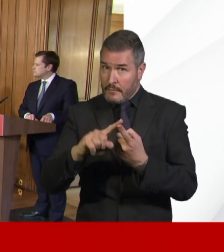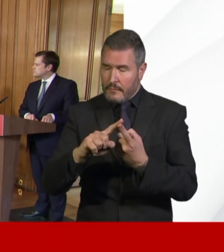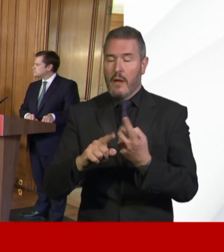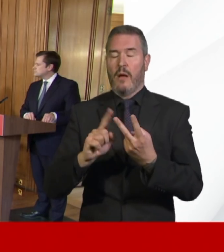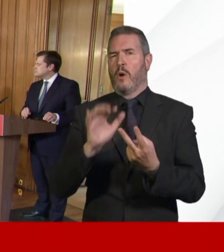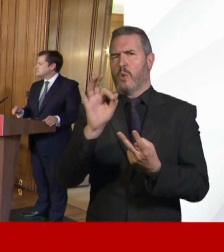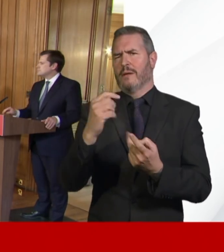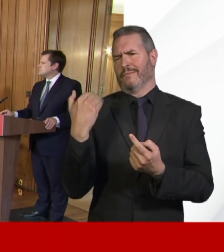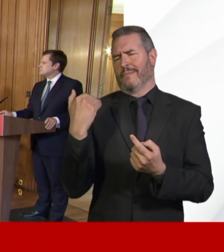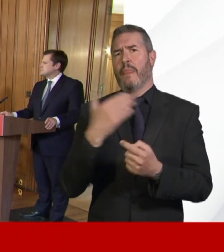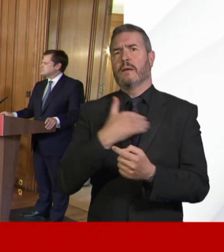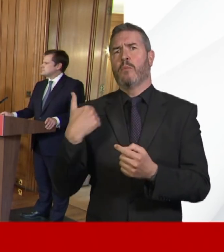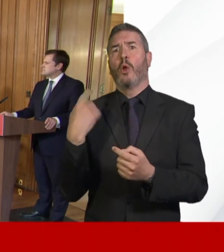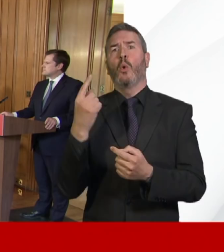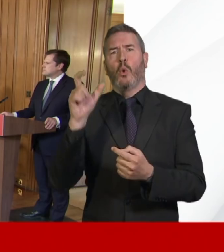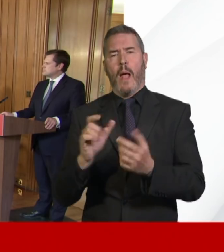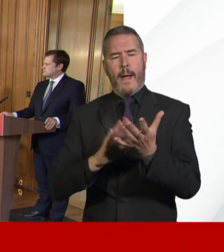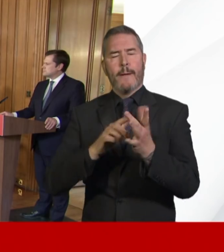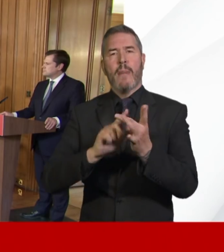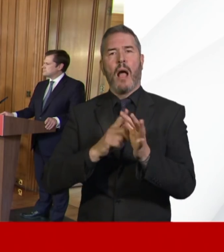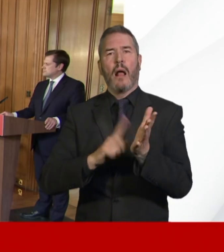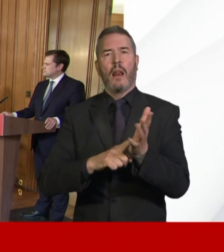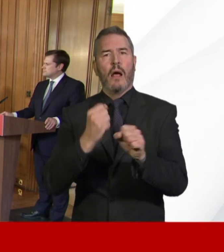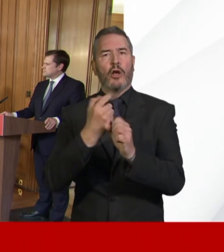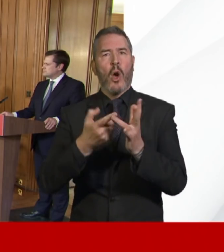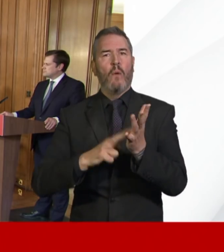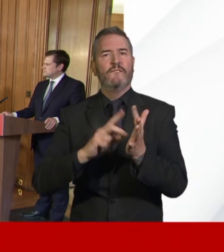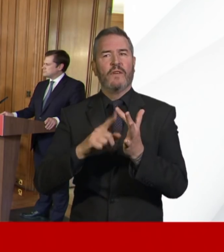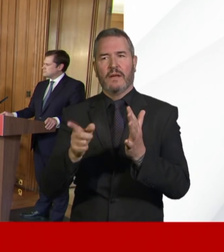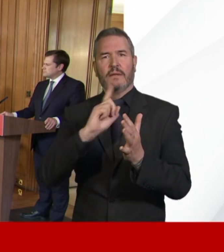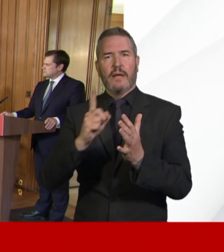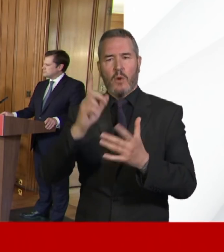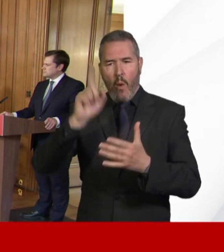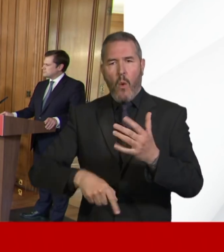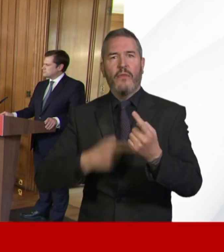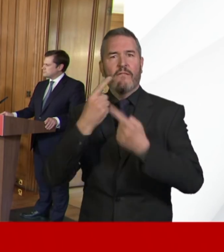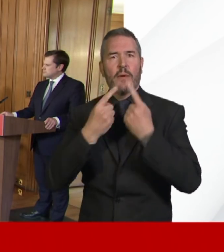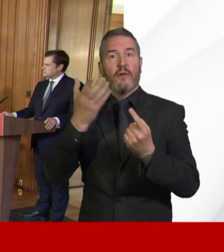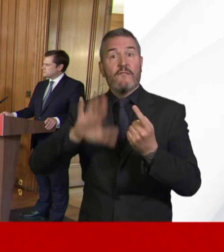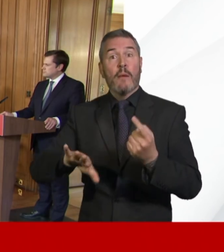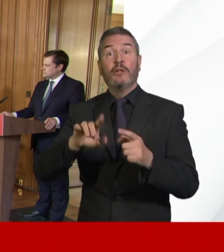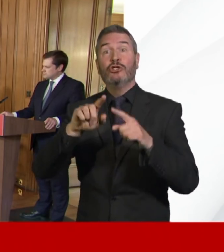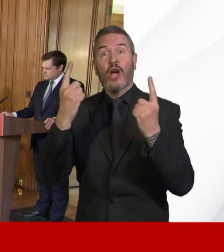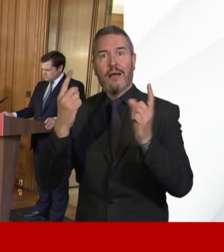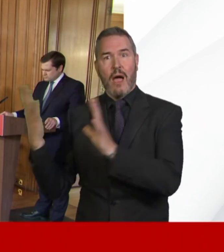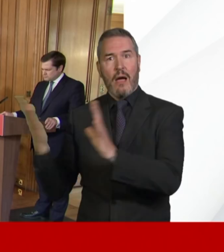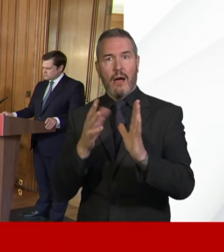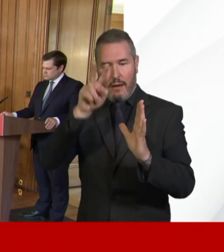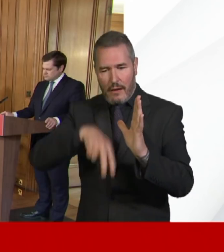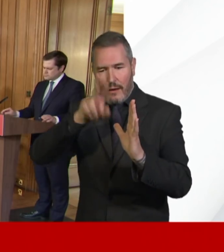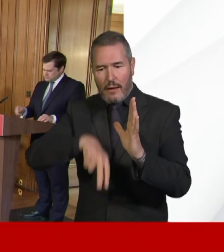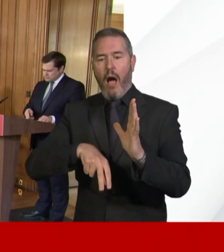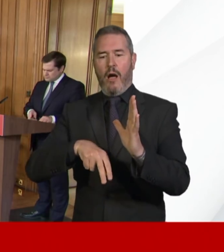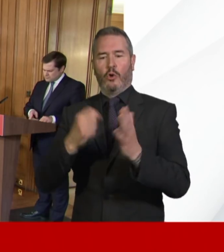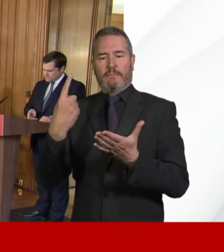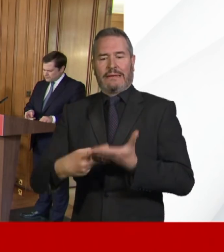Michael Gove this morning said that the UK hadn't got all the information that it needed from China to make some decisions earlier on in the